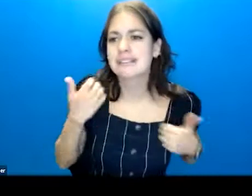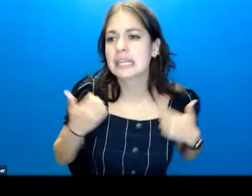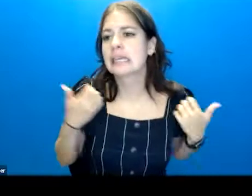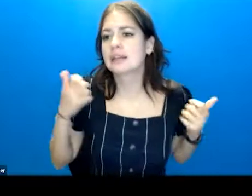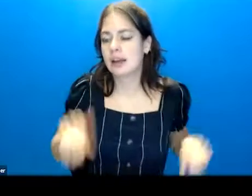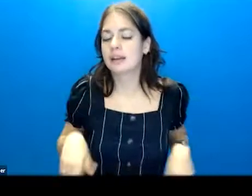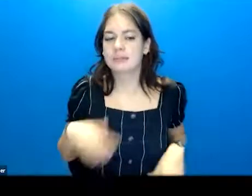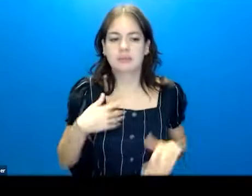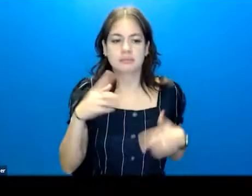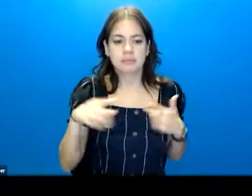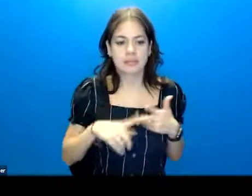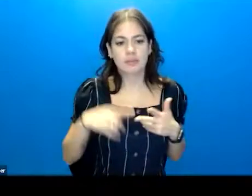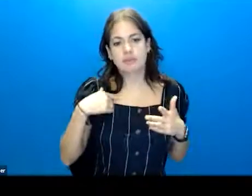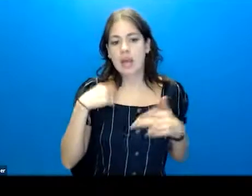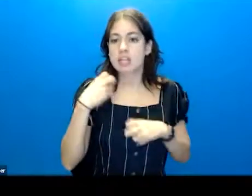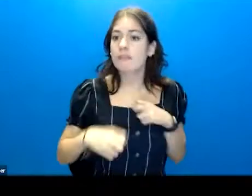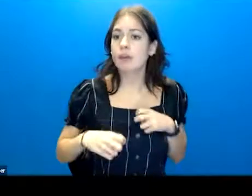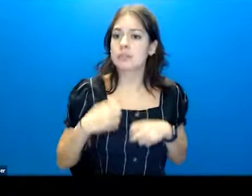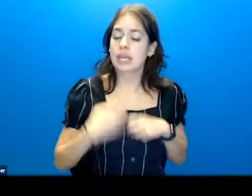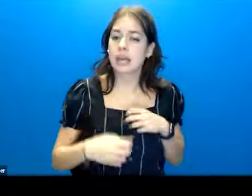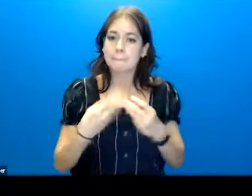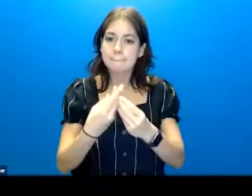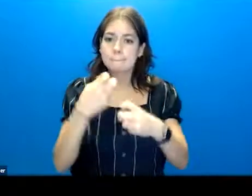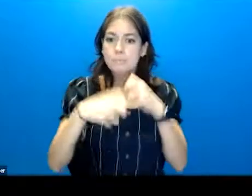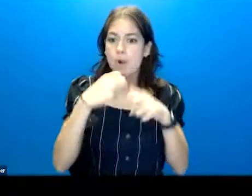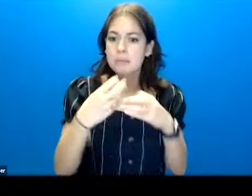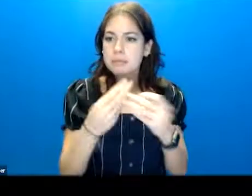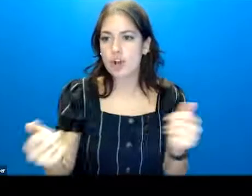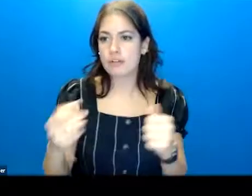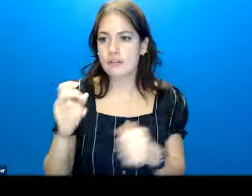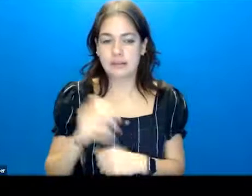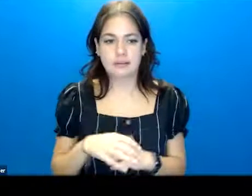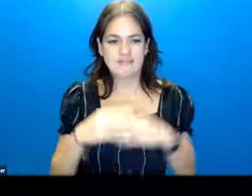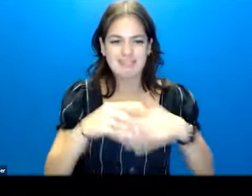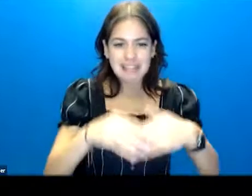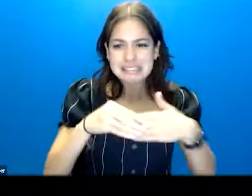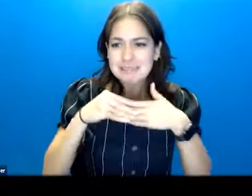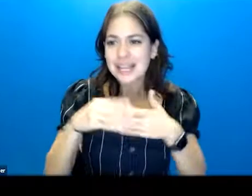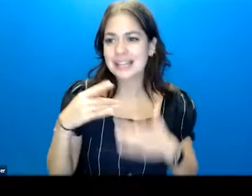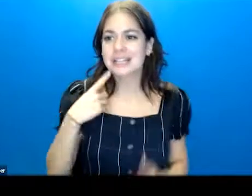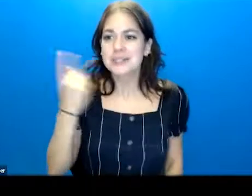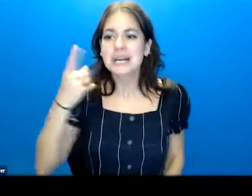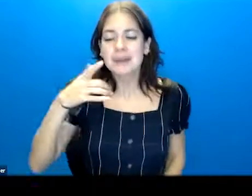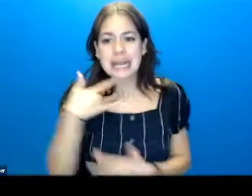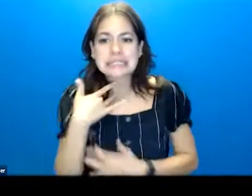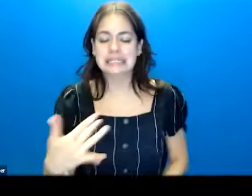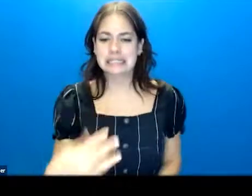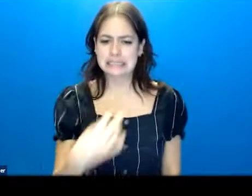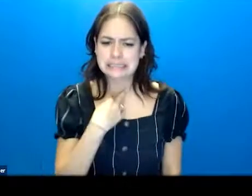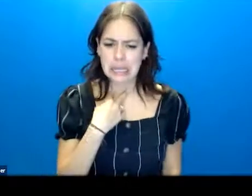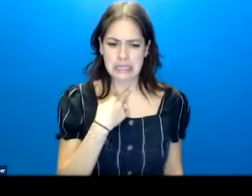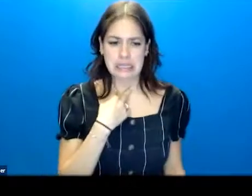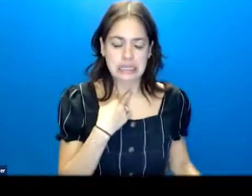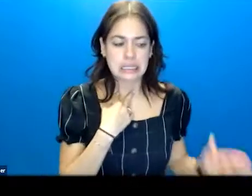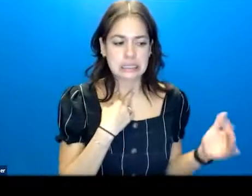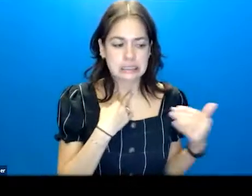Having difficulty with problem solving and cognitive flexibility. So someone who tends to get stuck on,